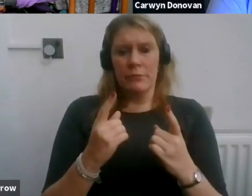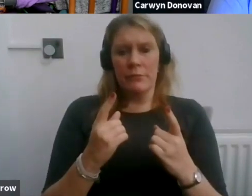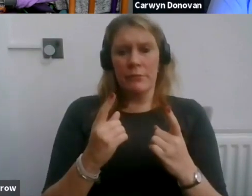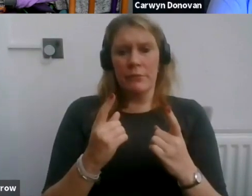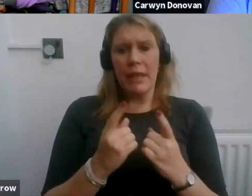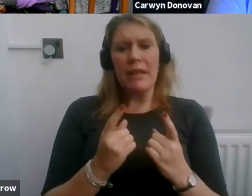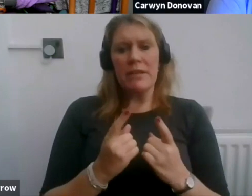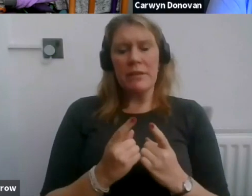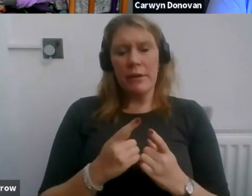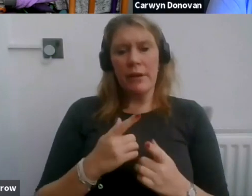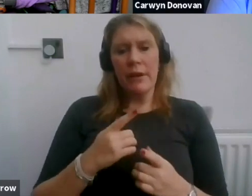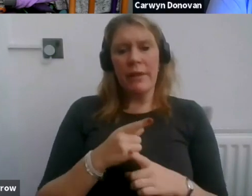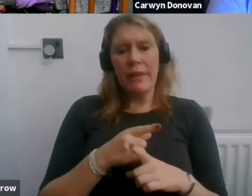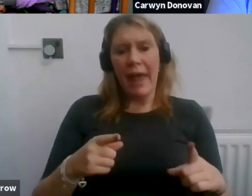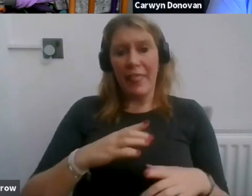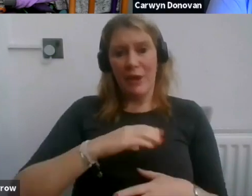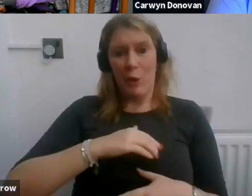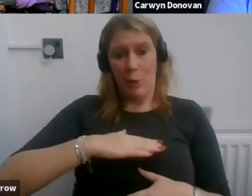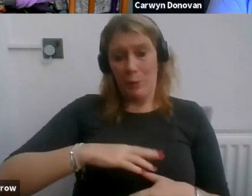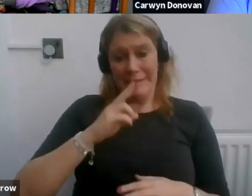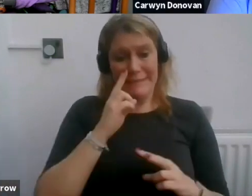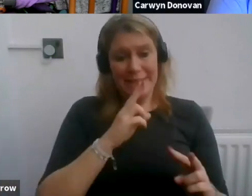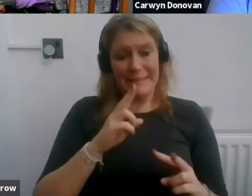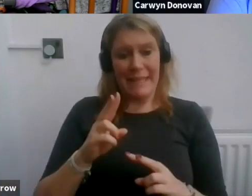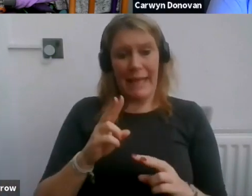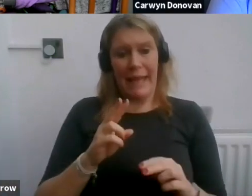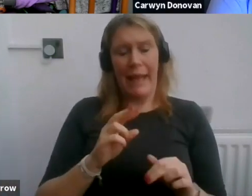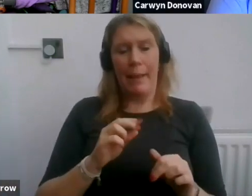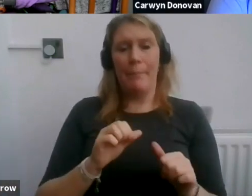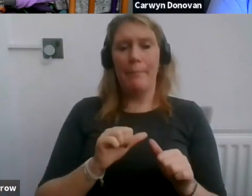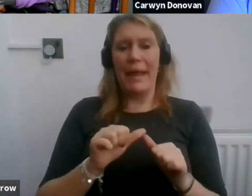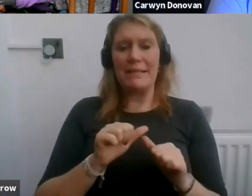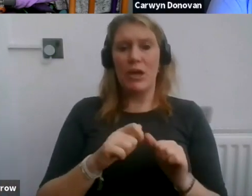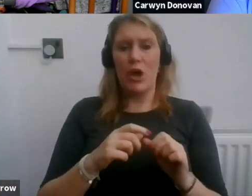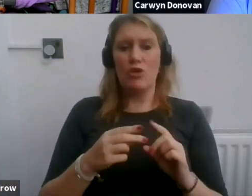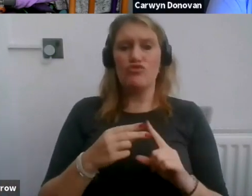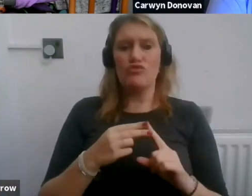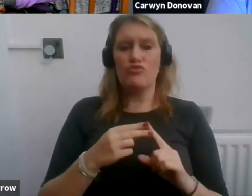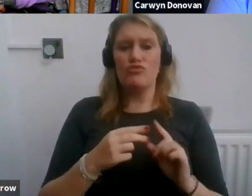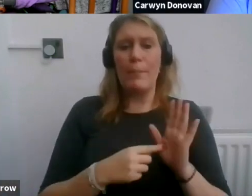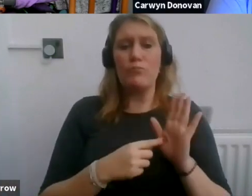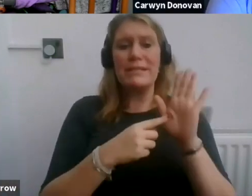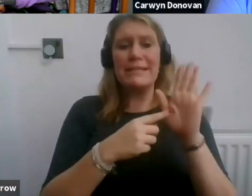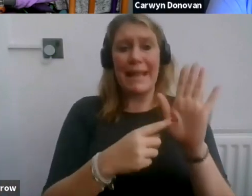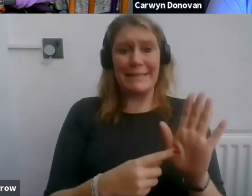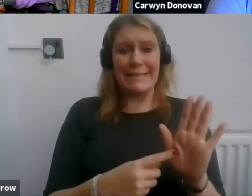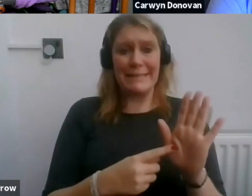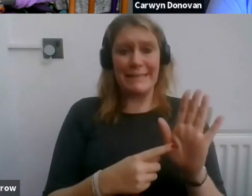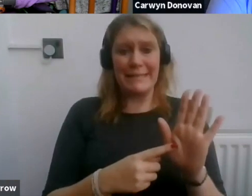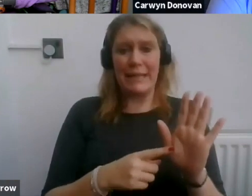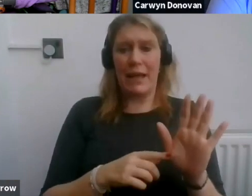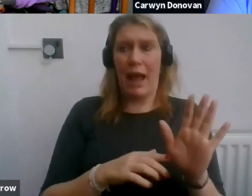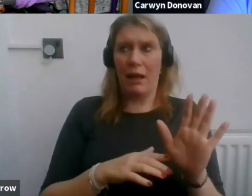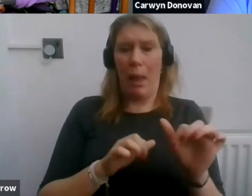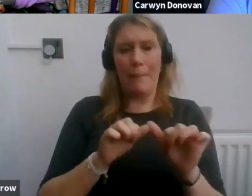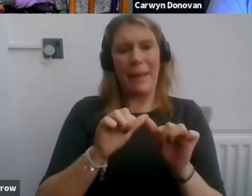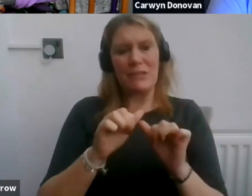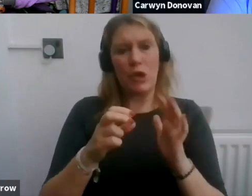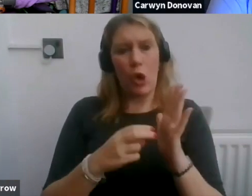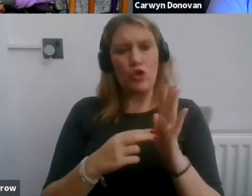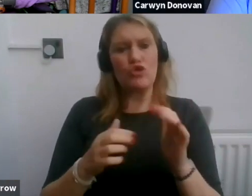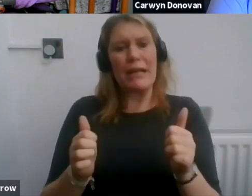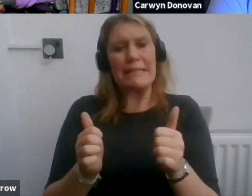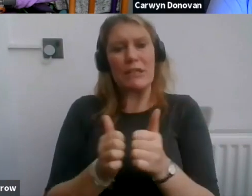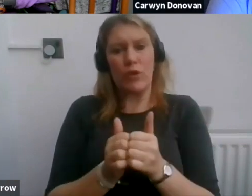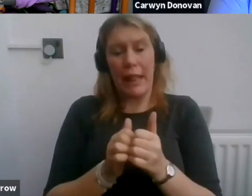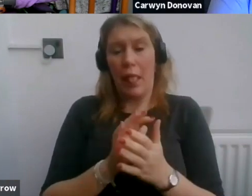better represented and better accepted throughout contracts, that people have the support, people